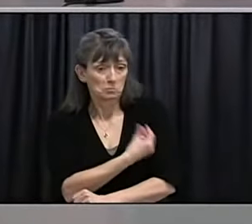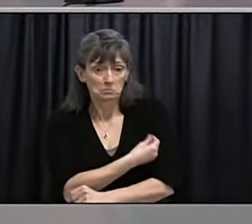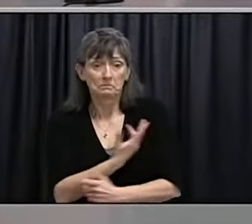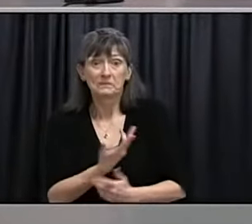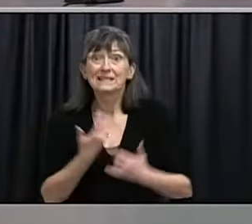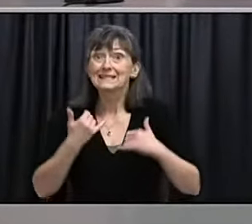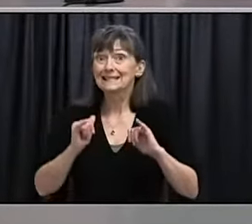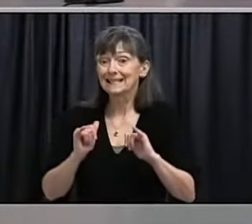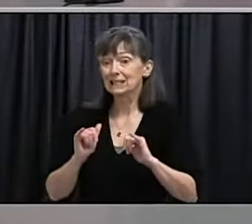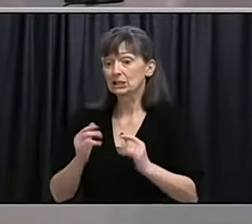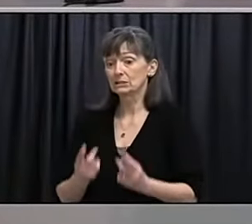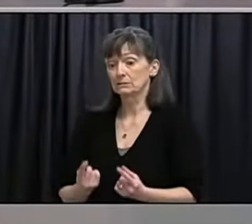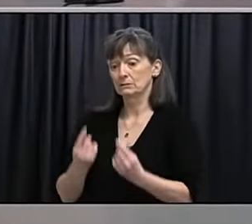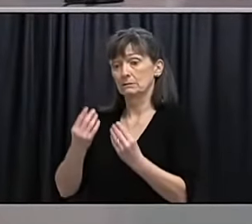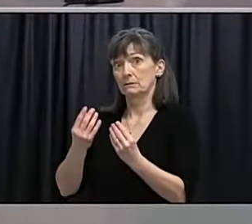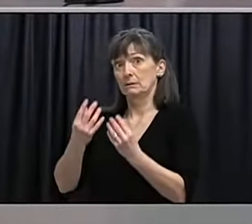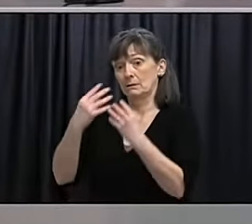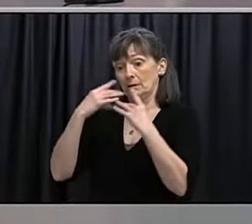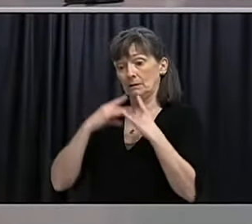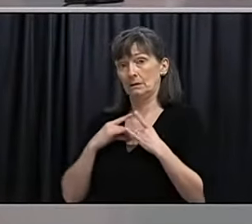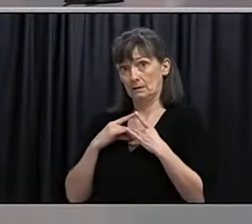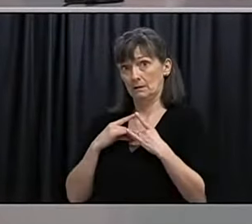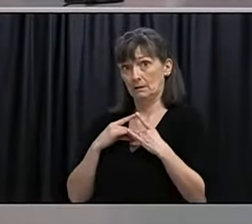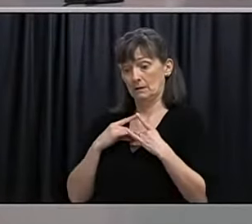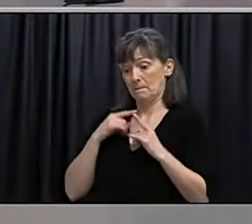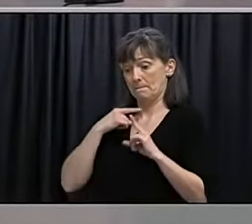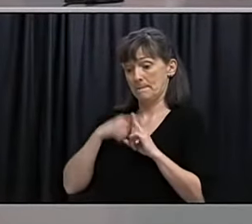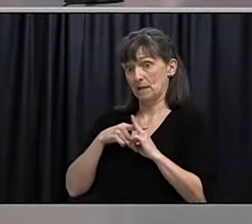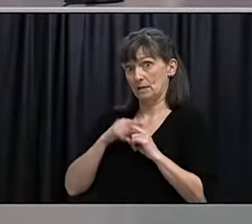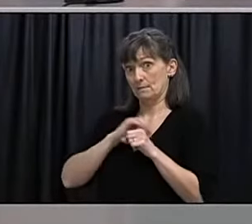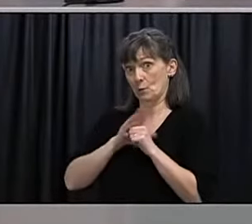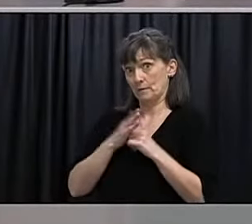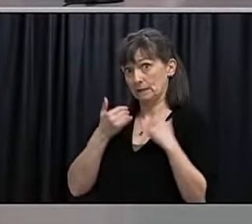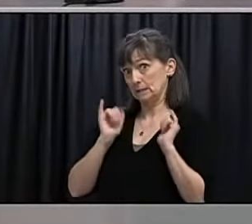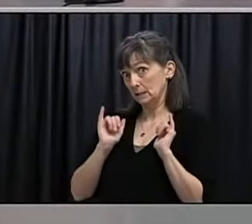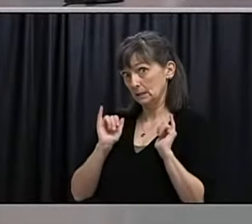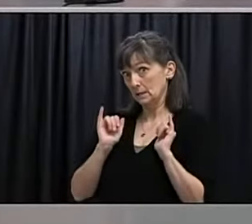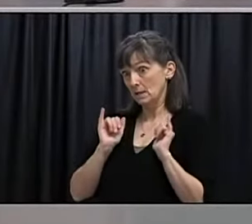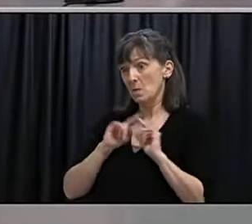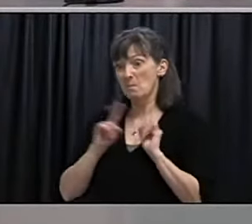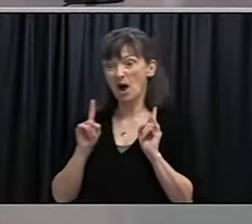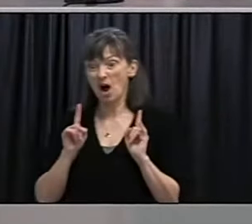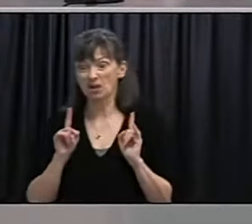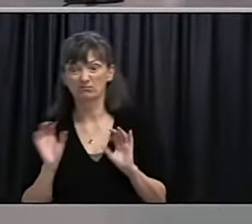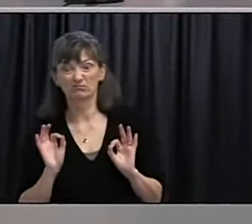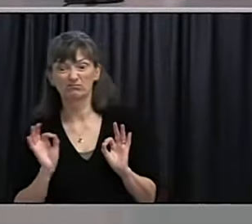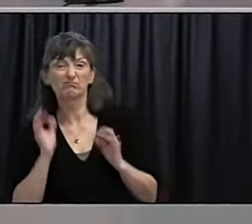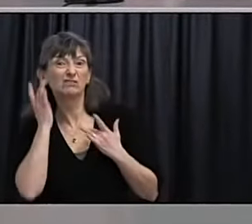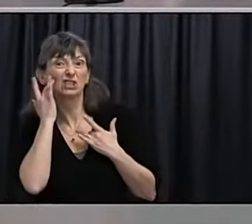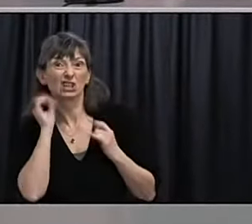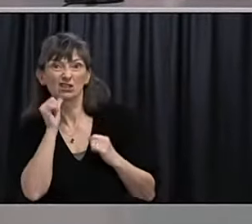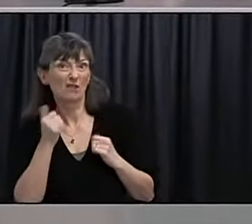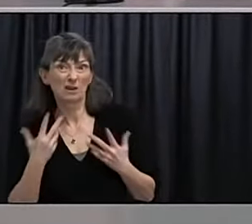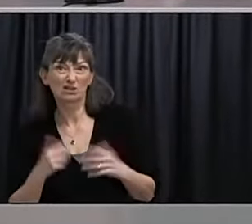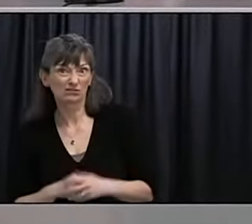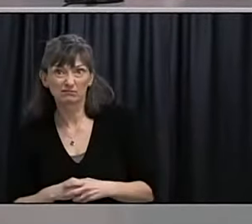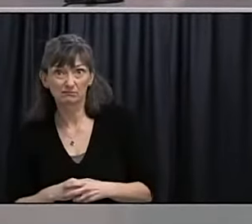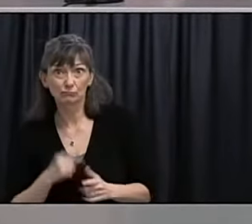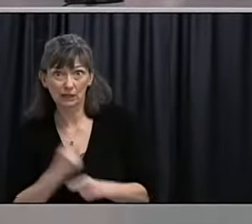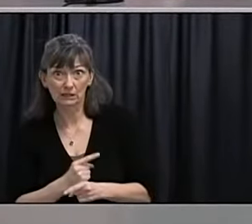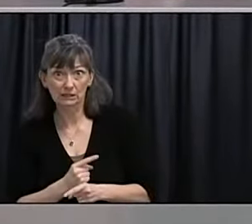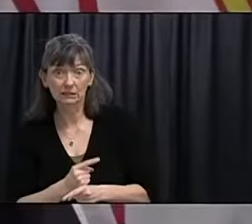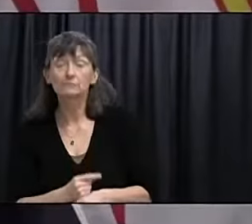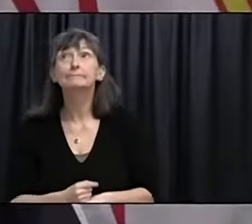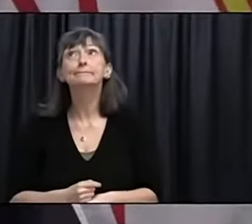still contract and carry and possibly test positive, but just likely be much less likely to become severely